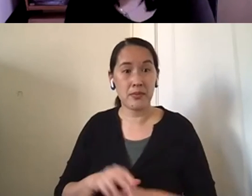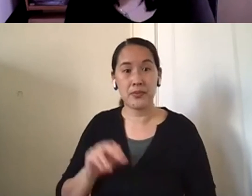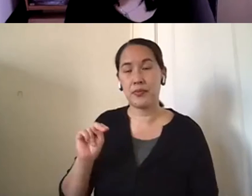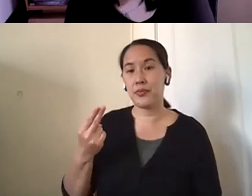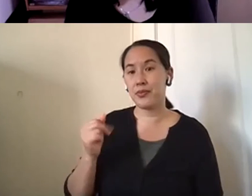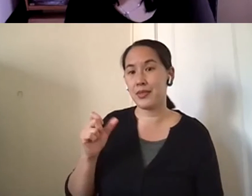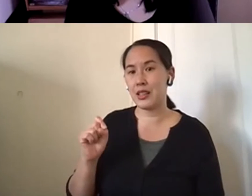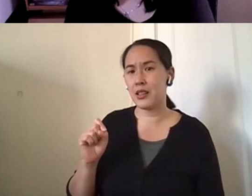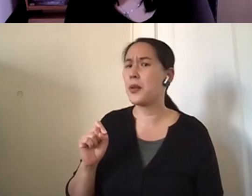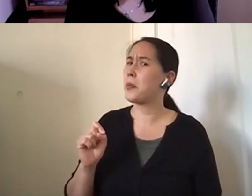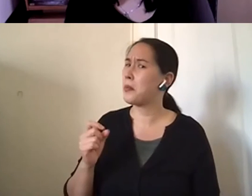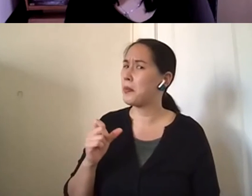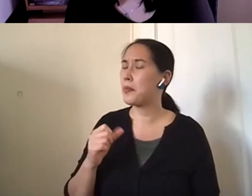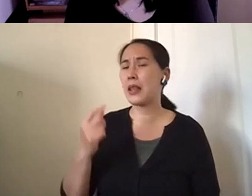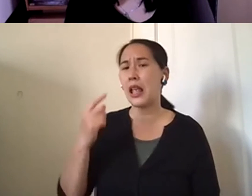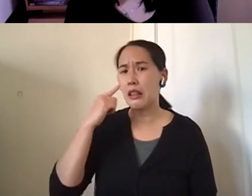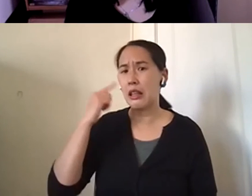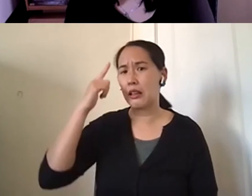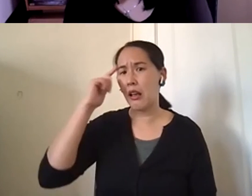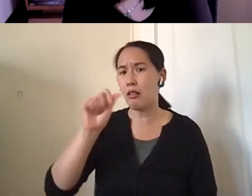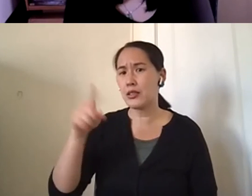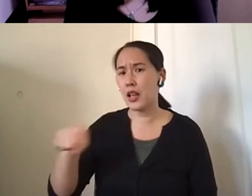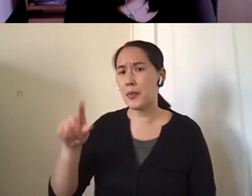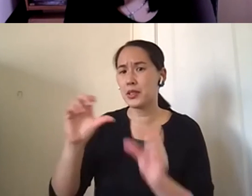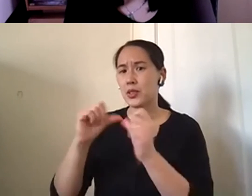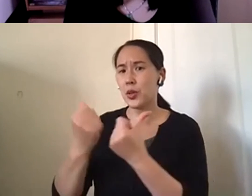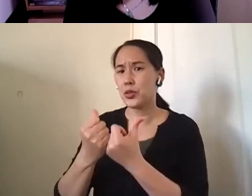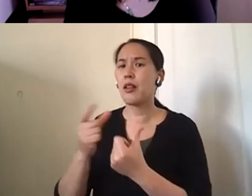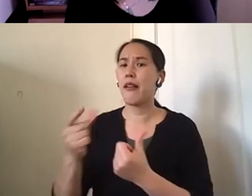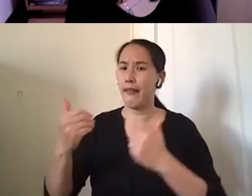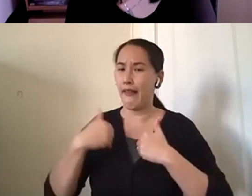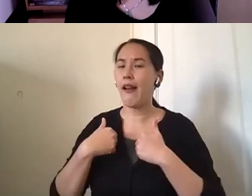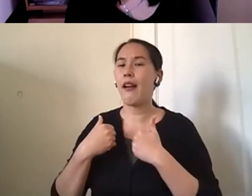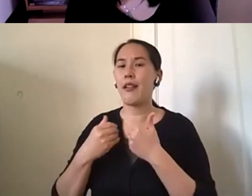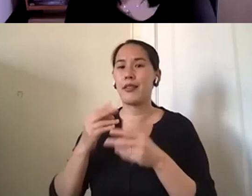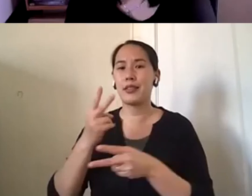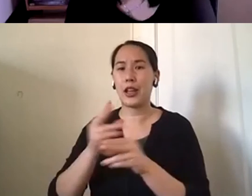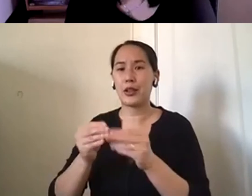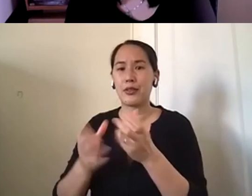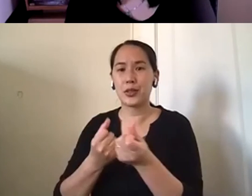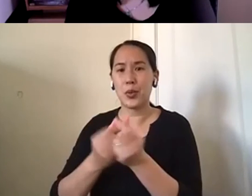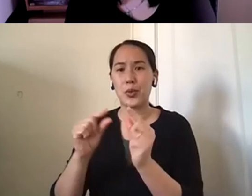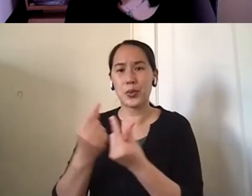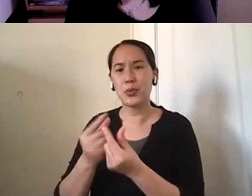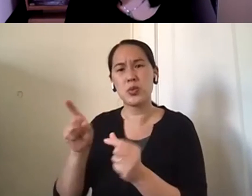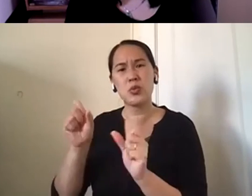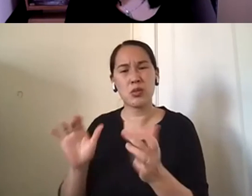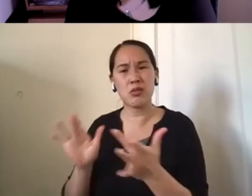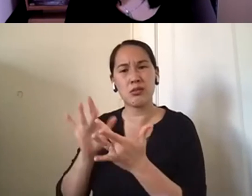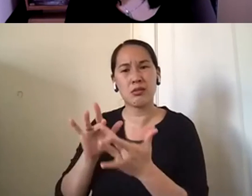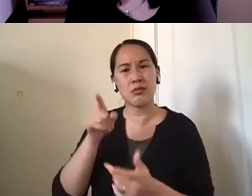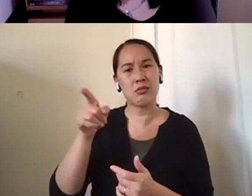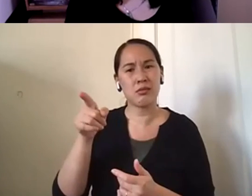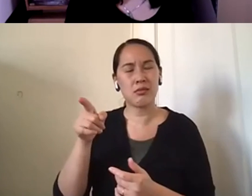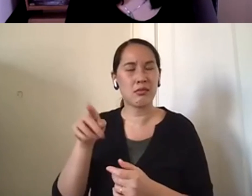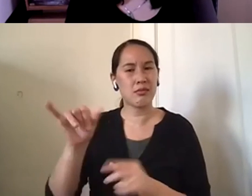think the Alzheimer's Association has, you know, they obviously have caregiver support groups. So I think, I think you can contact them. They